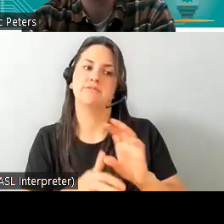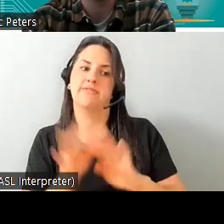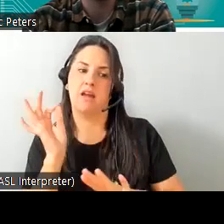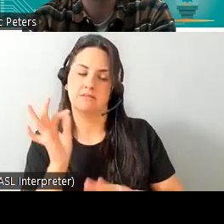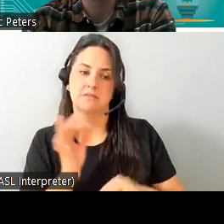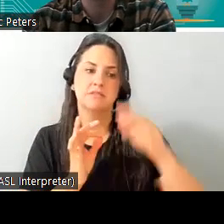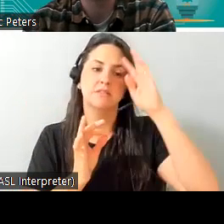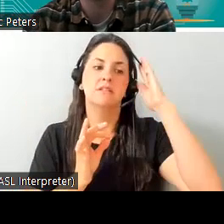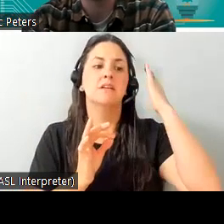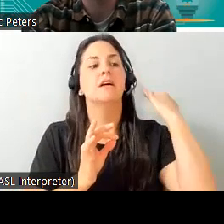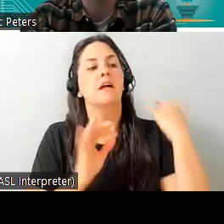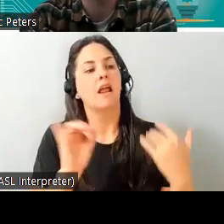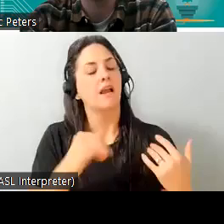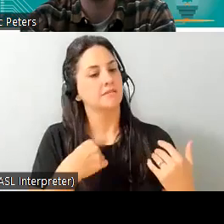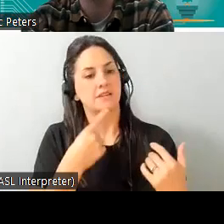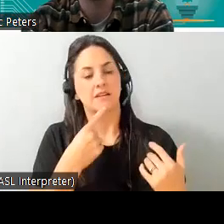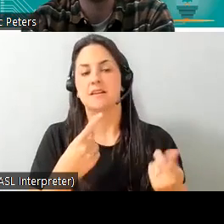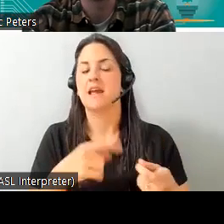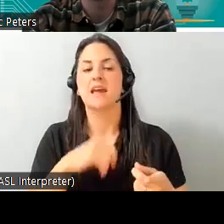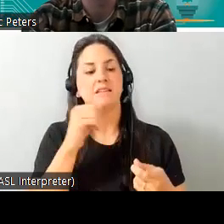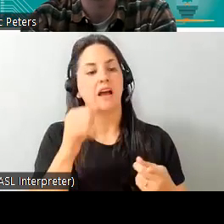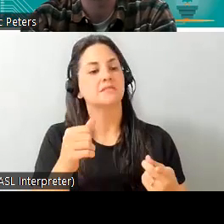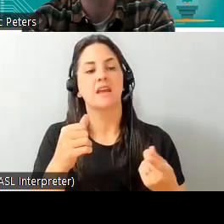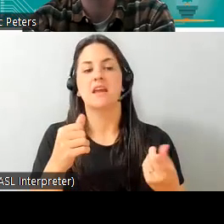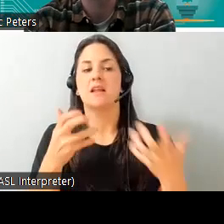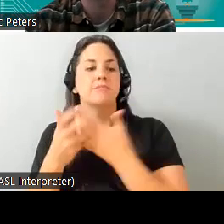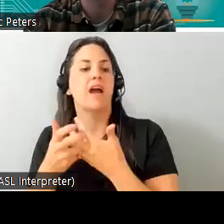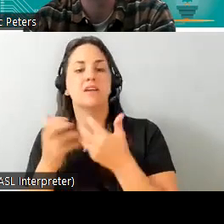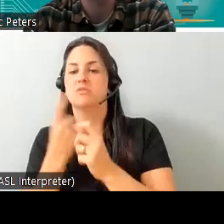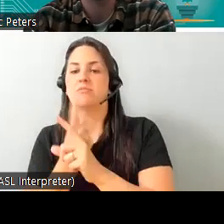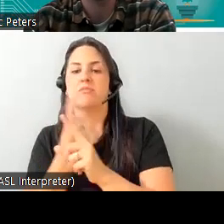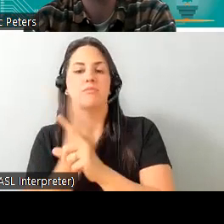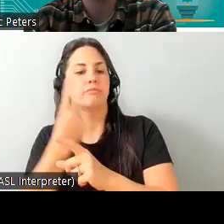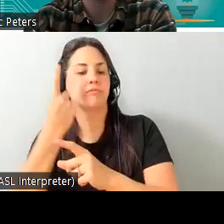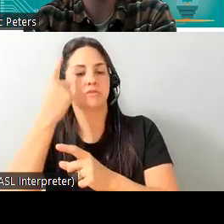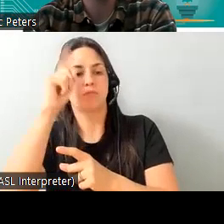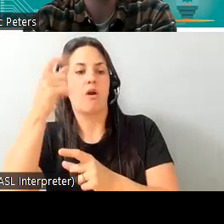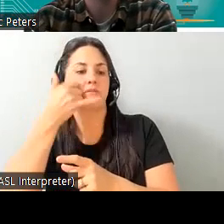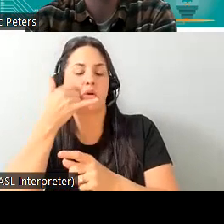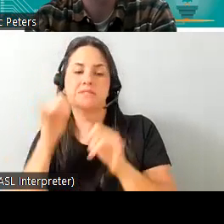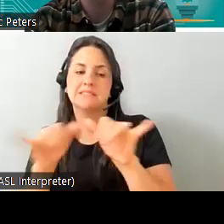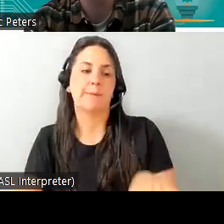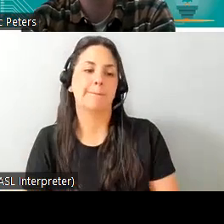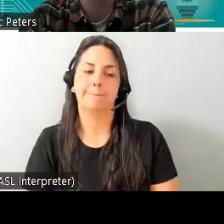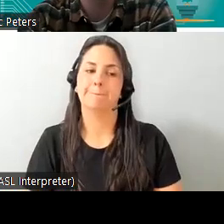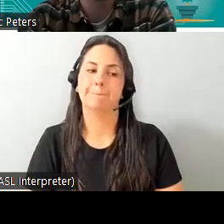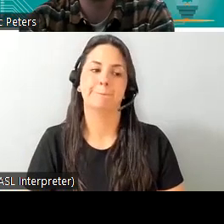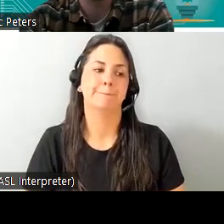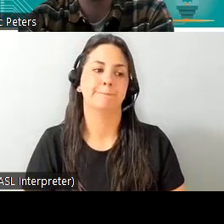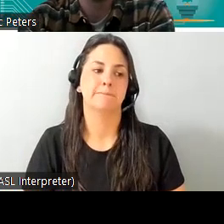and like i said before it doesn't interface at all with modern smart home systems next slide please